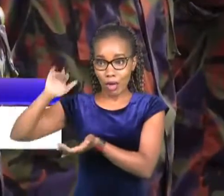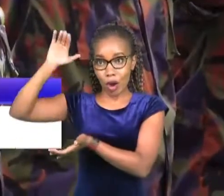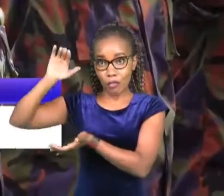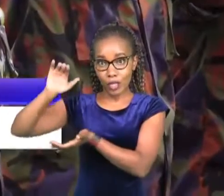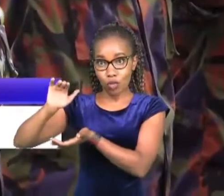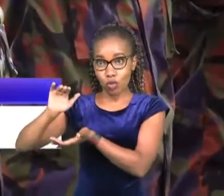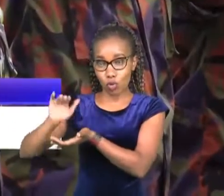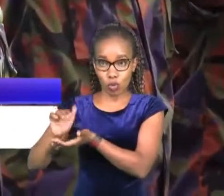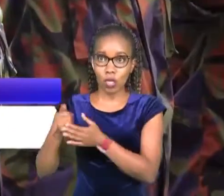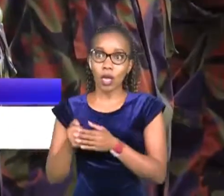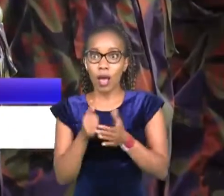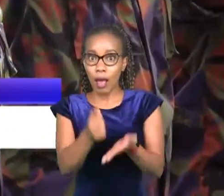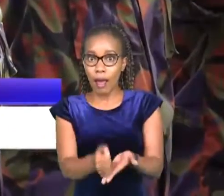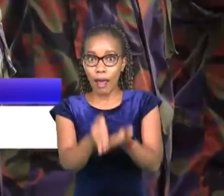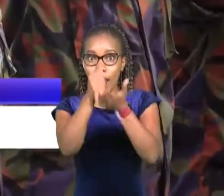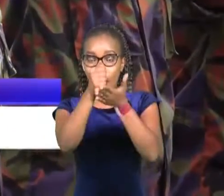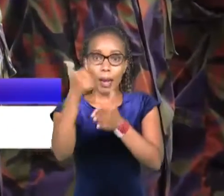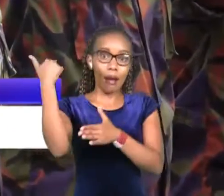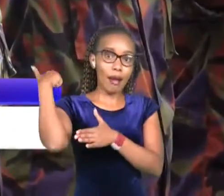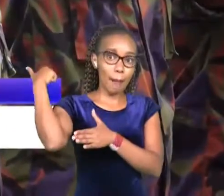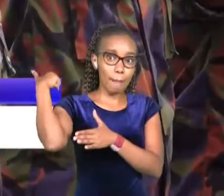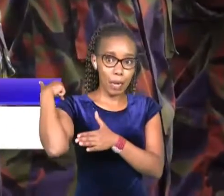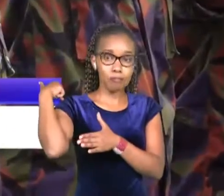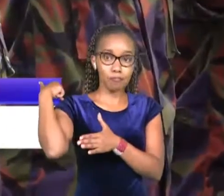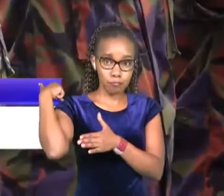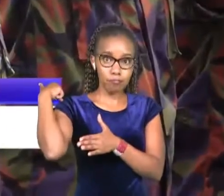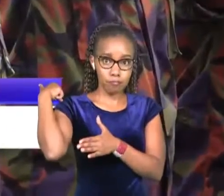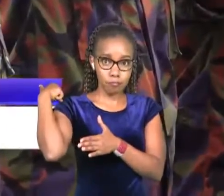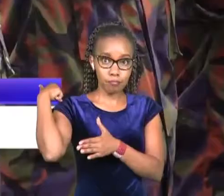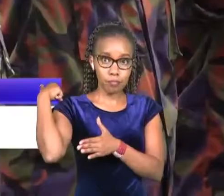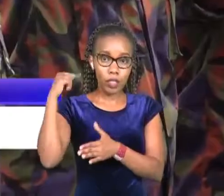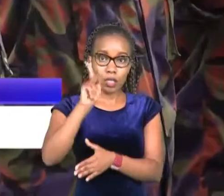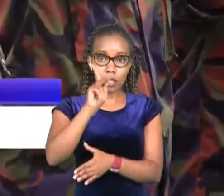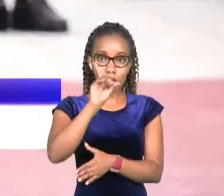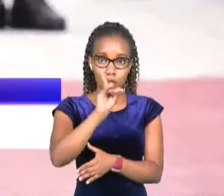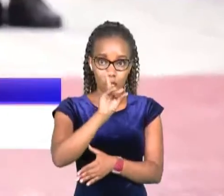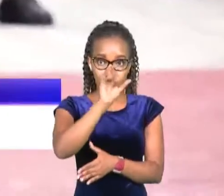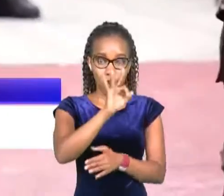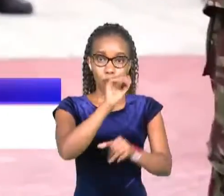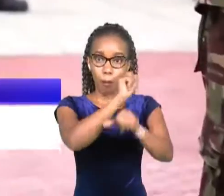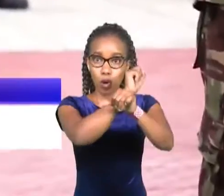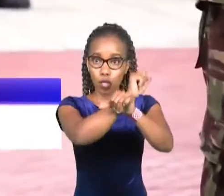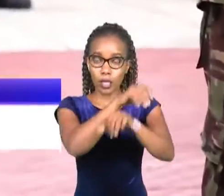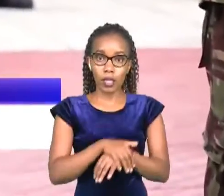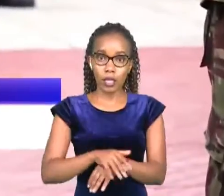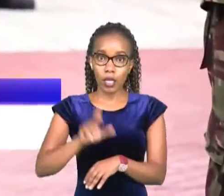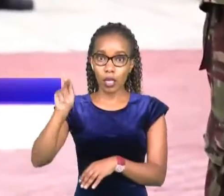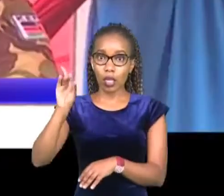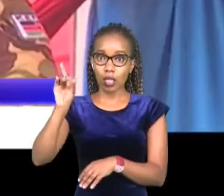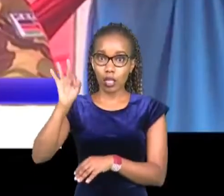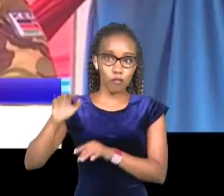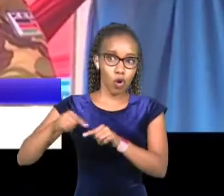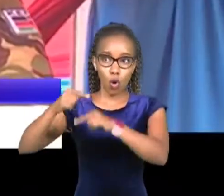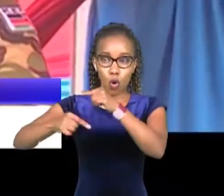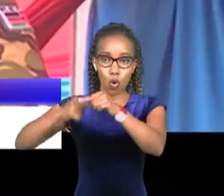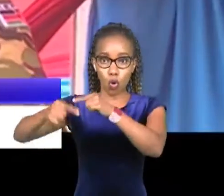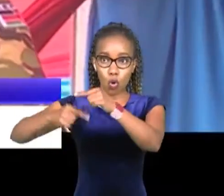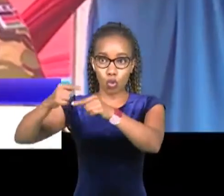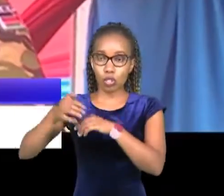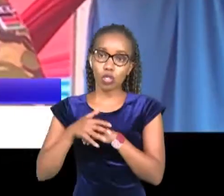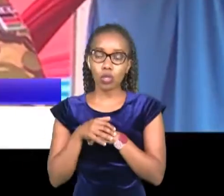enabling our populations to engage in productive lives kdf troops continue to fight against terror groups